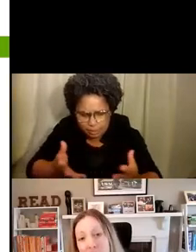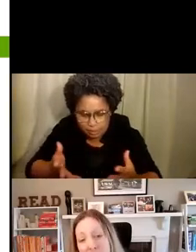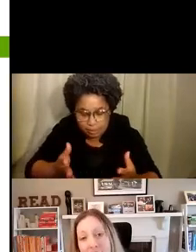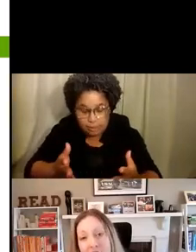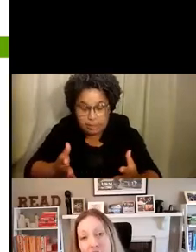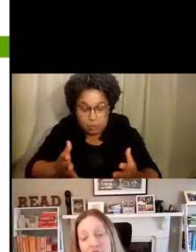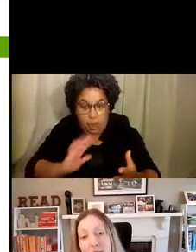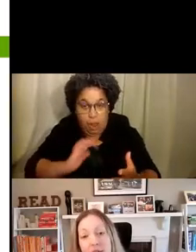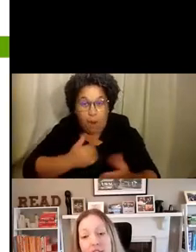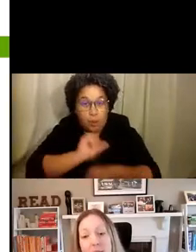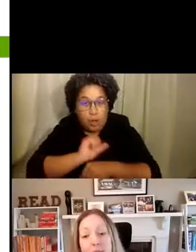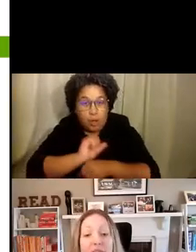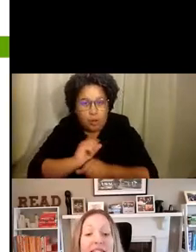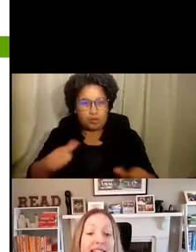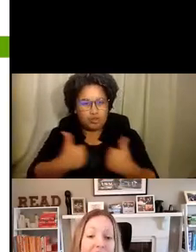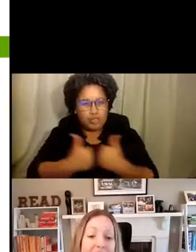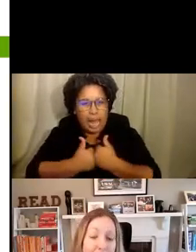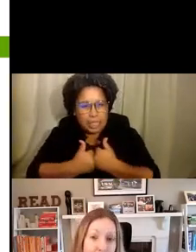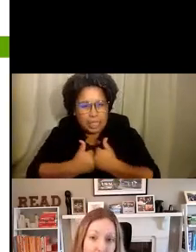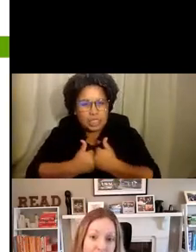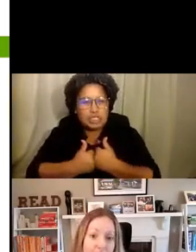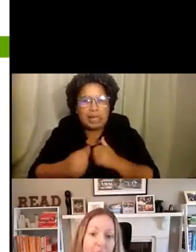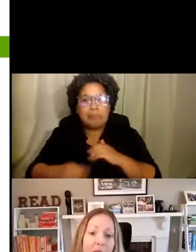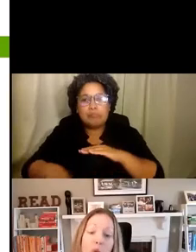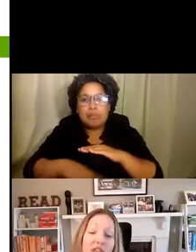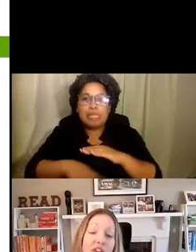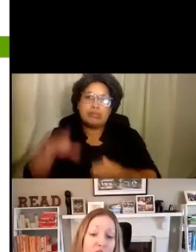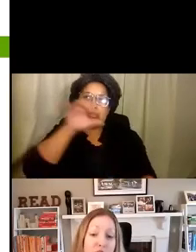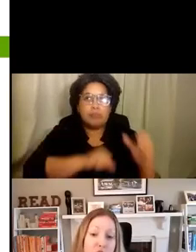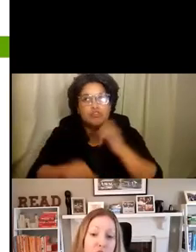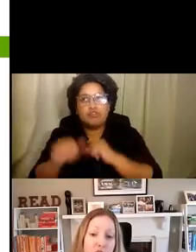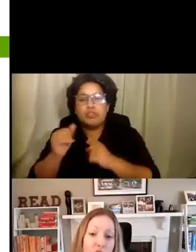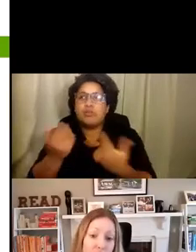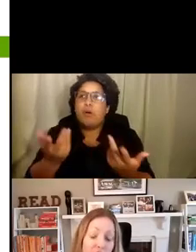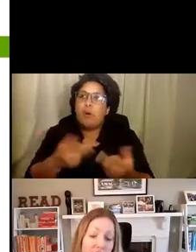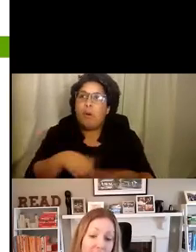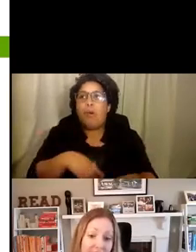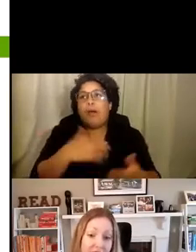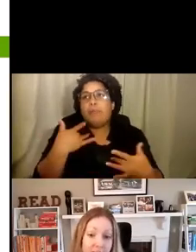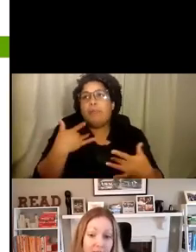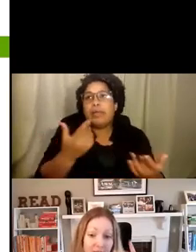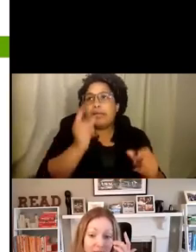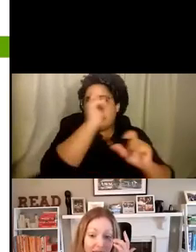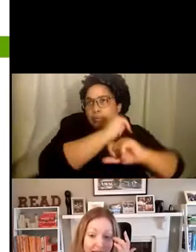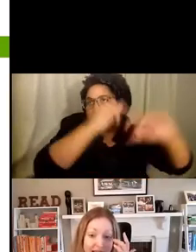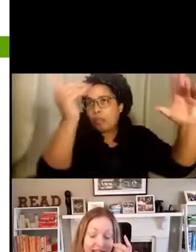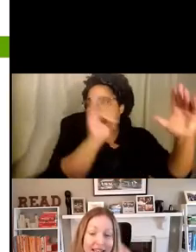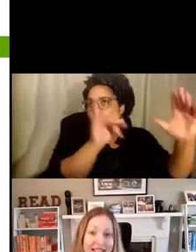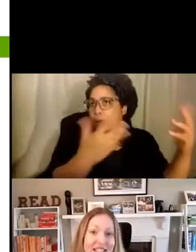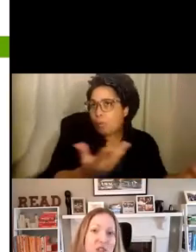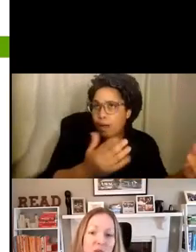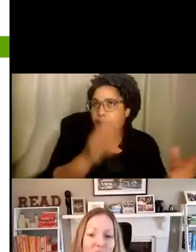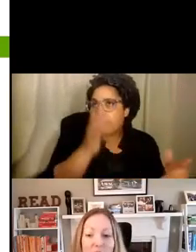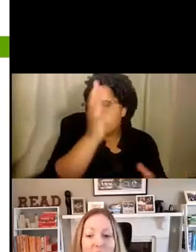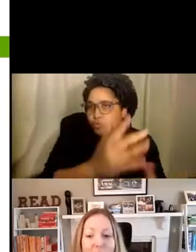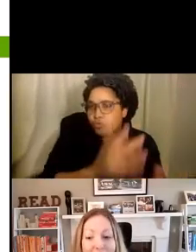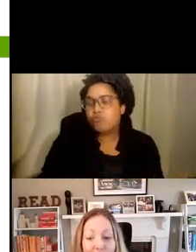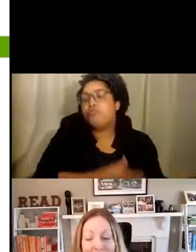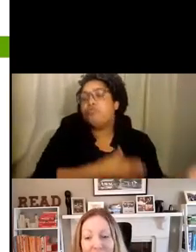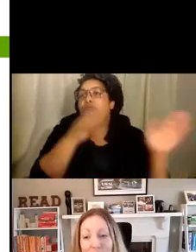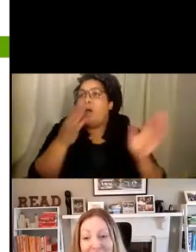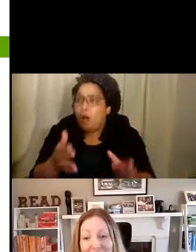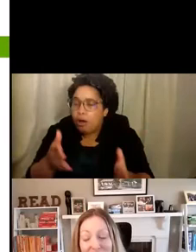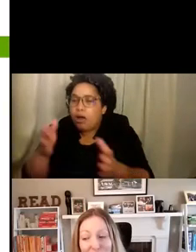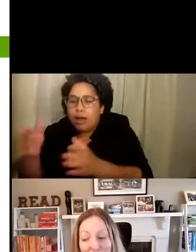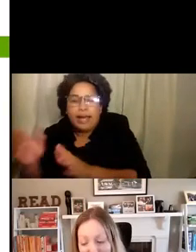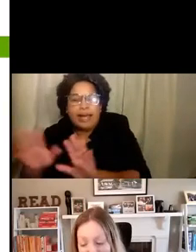really wanted to challenge some of the basic assumptions about what the future could look like. And since we don't know